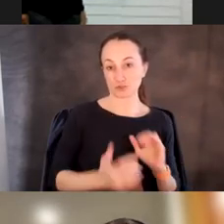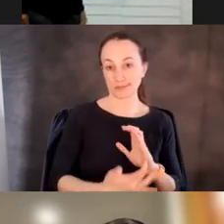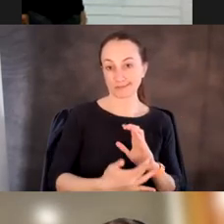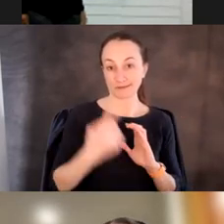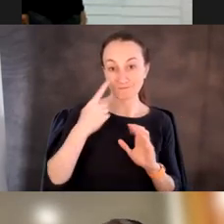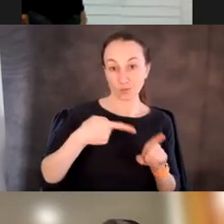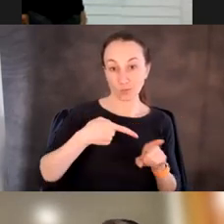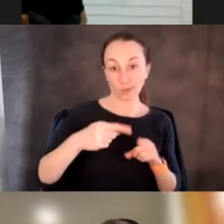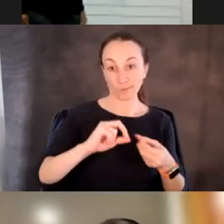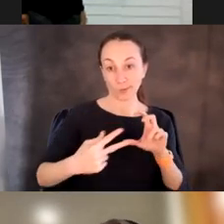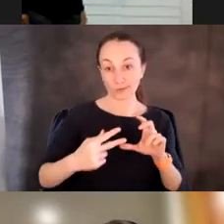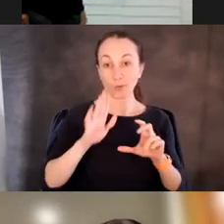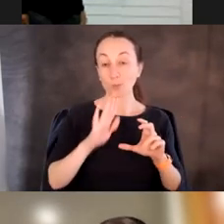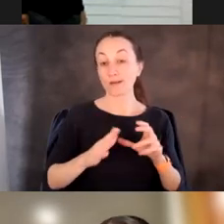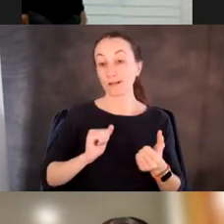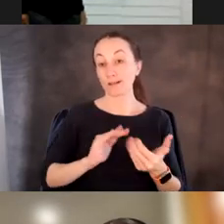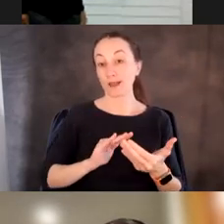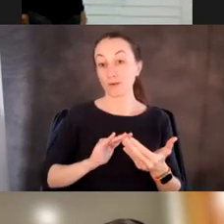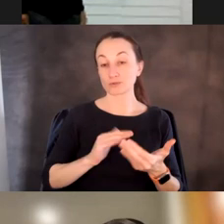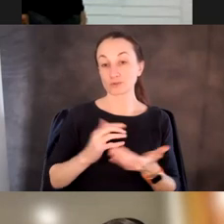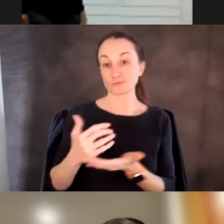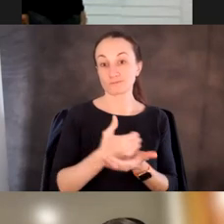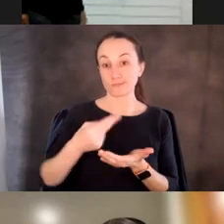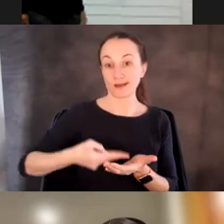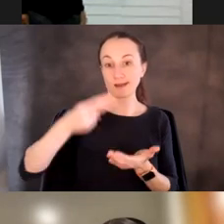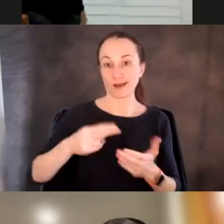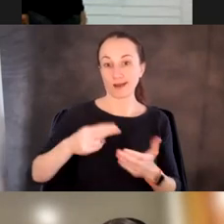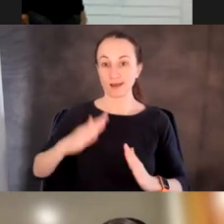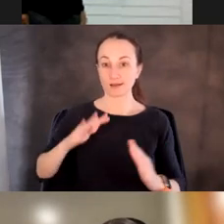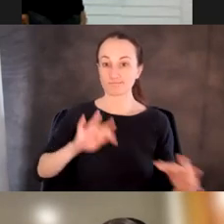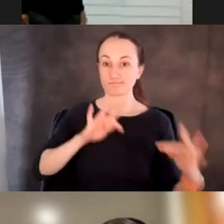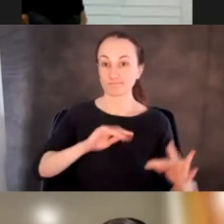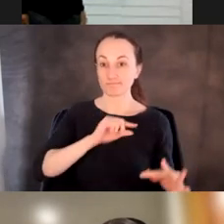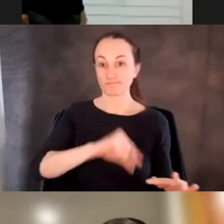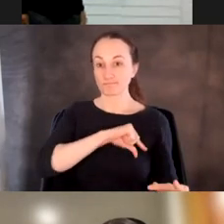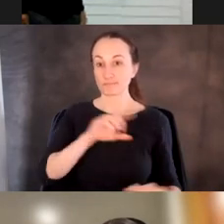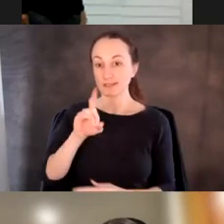proteins, um, that will allow us to collect really large high fidelity data sets, um,